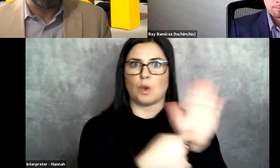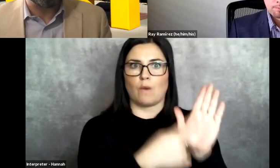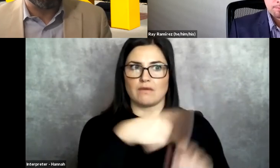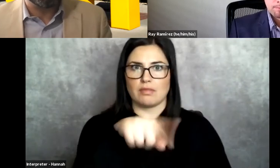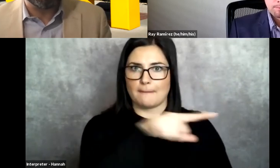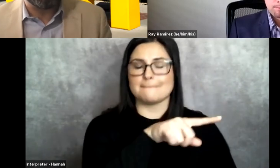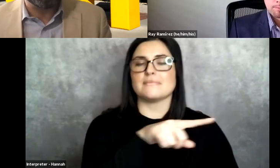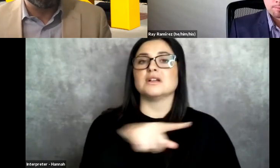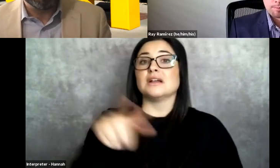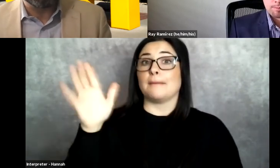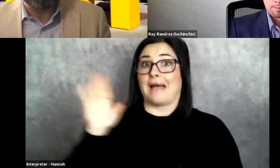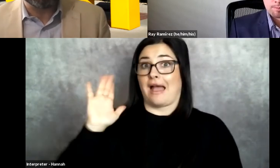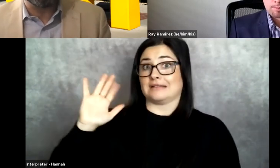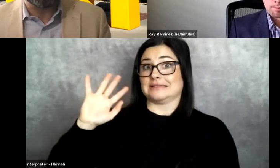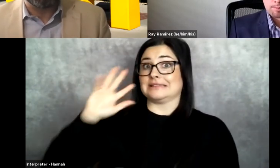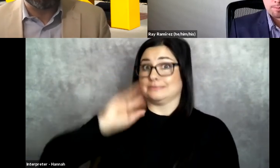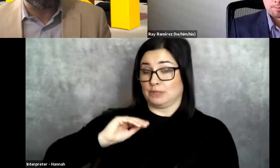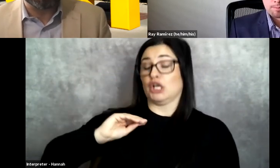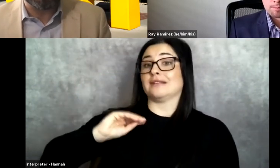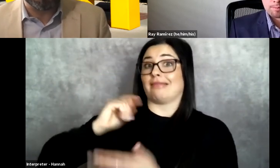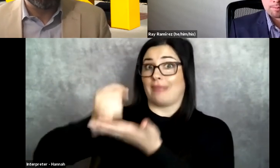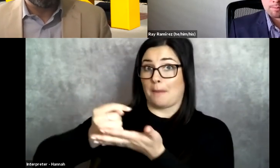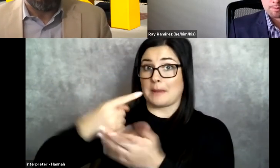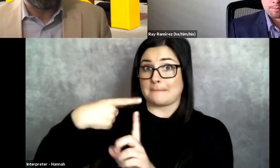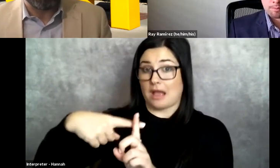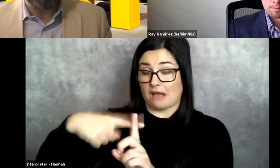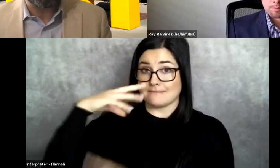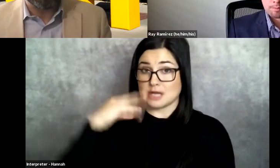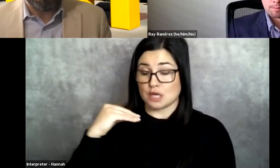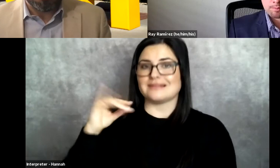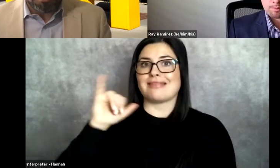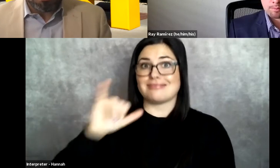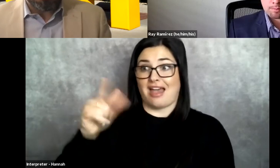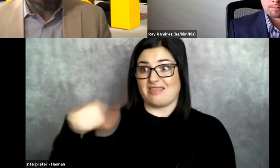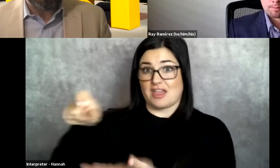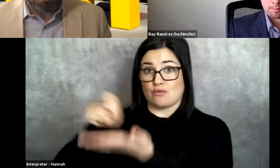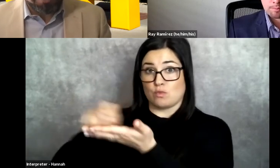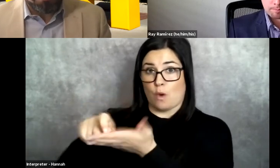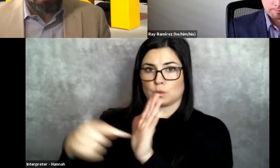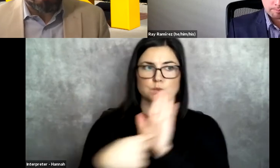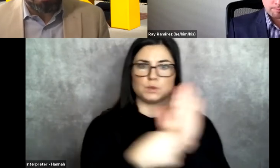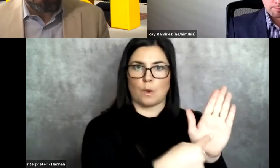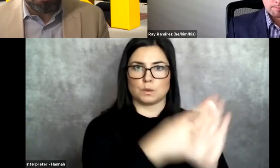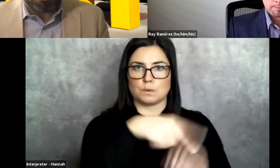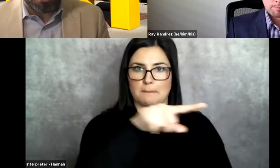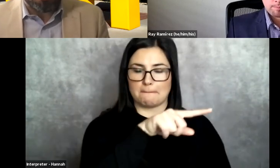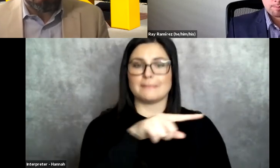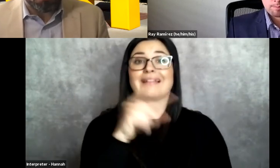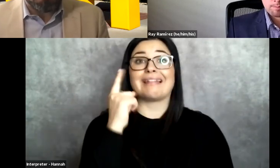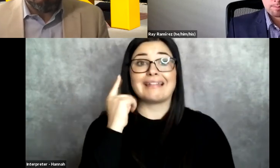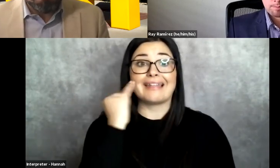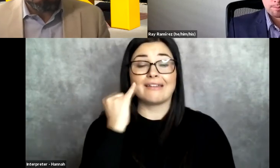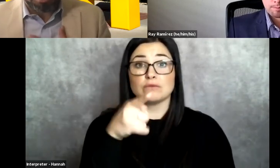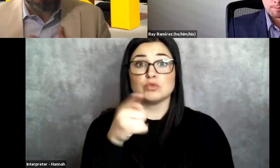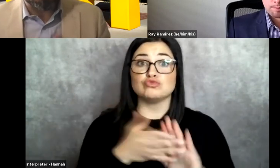about that process from the perspective of someone that was incarcerated or formally incarcerated. Also, if you run a prison education